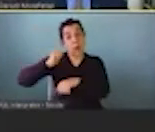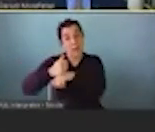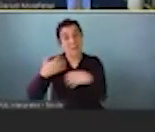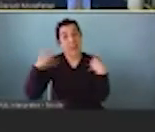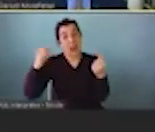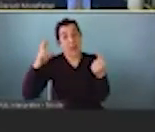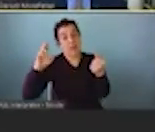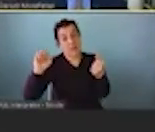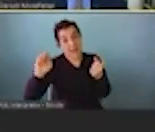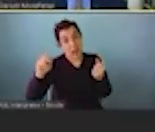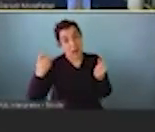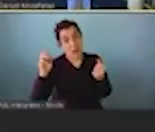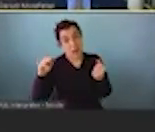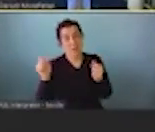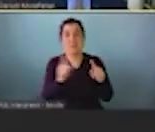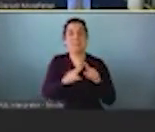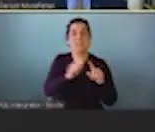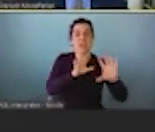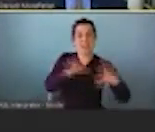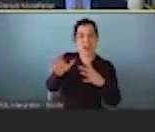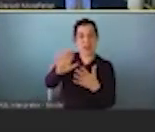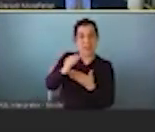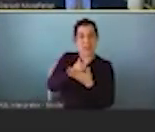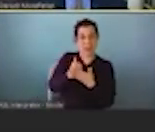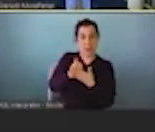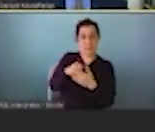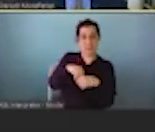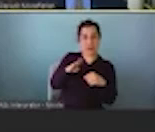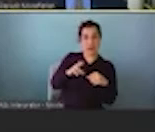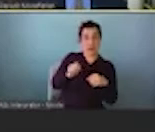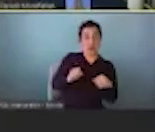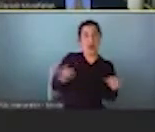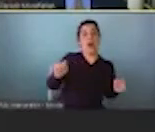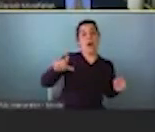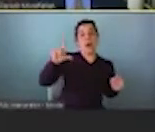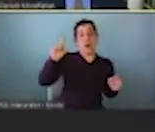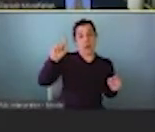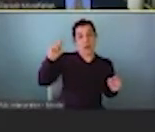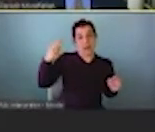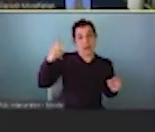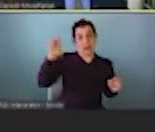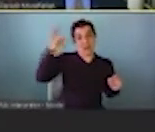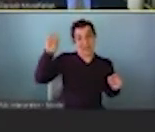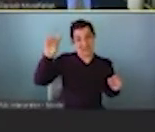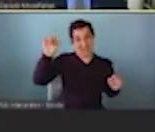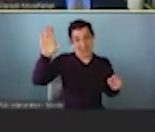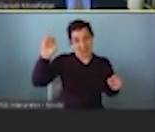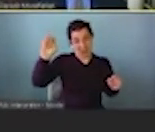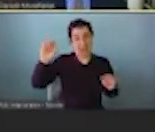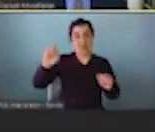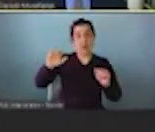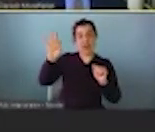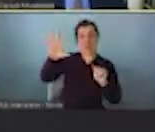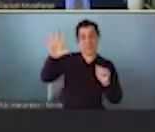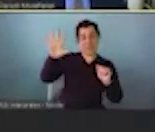by categories, different categories of income in the United States, the 20th percentile of income to the up to the 95th percentile of income